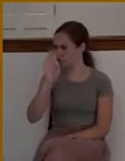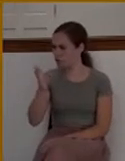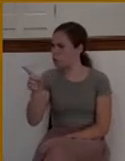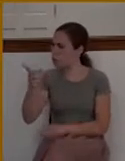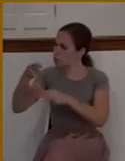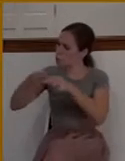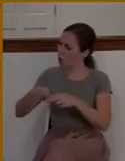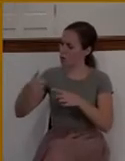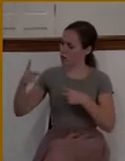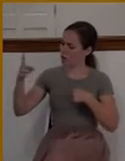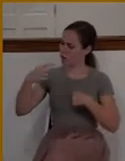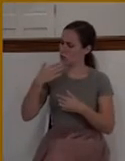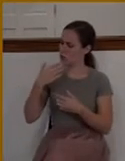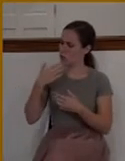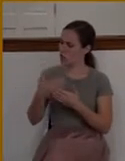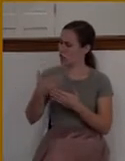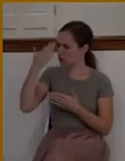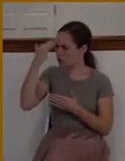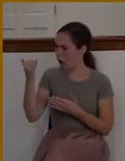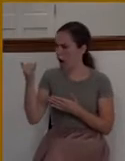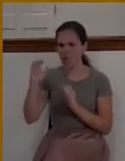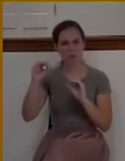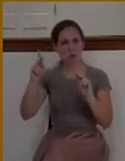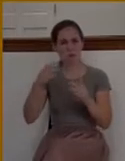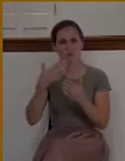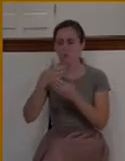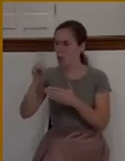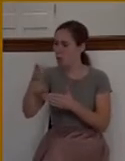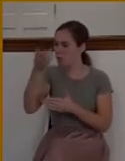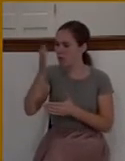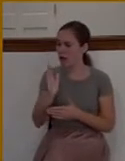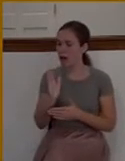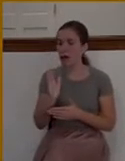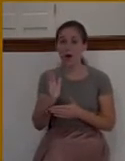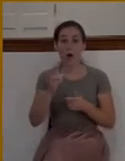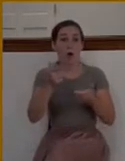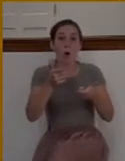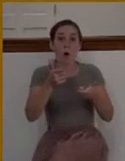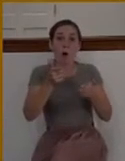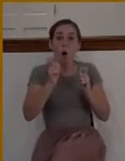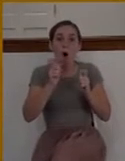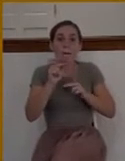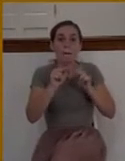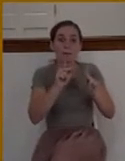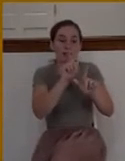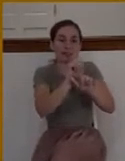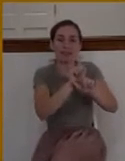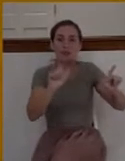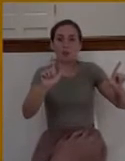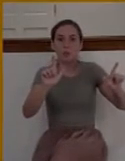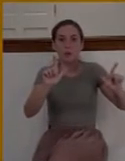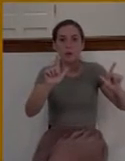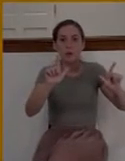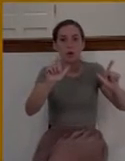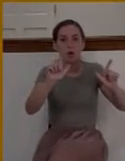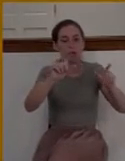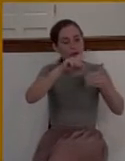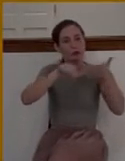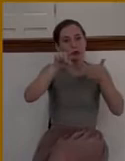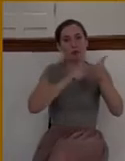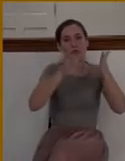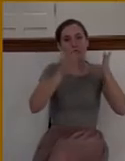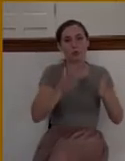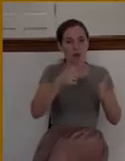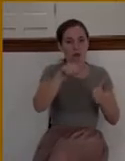good? There's no one good but God. Now, immediately, liberal critics will jump on this, and they'll say, Well, you know, Jesus was denying his own deity